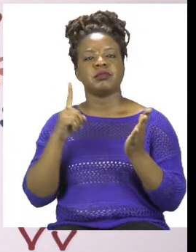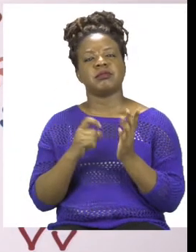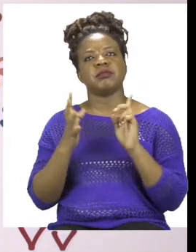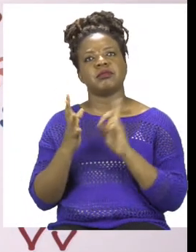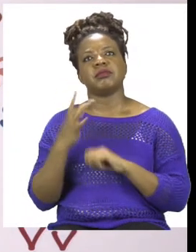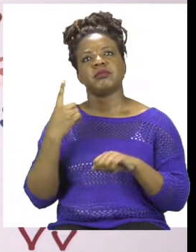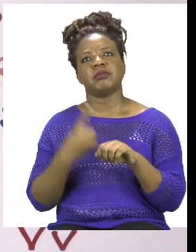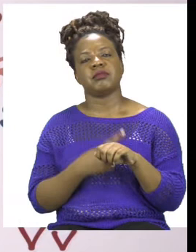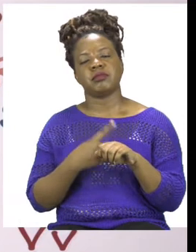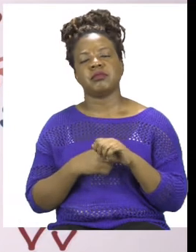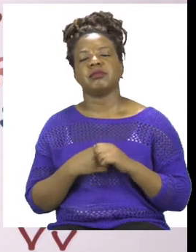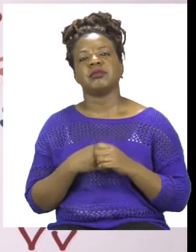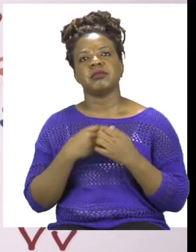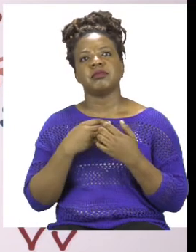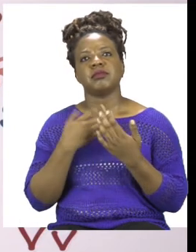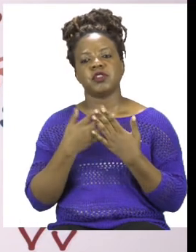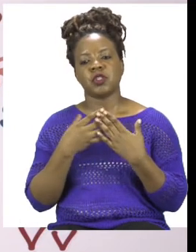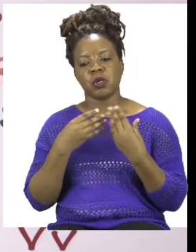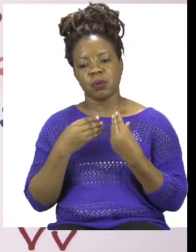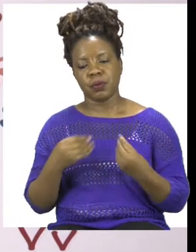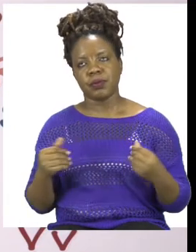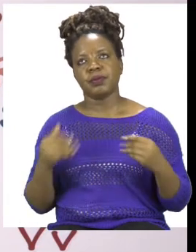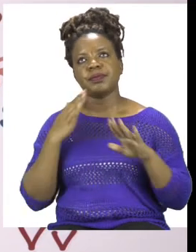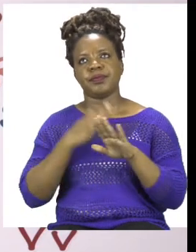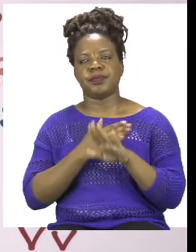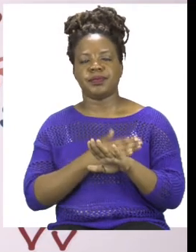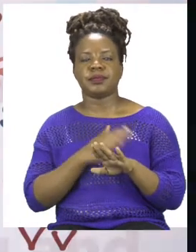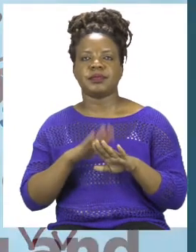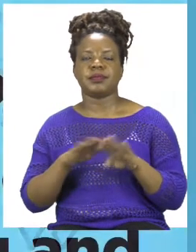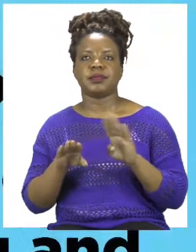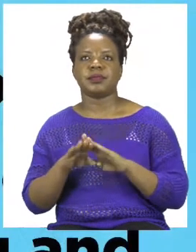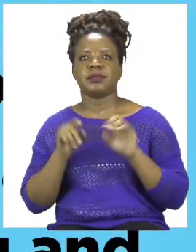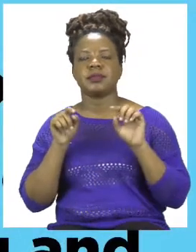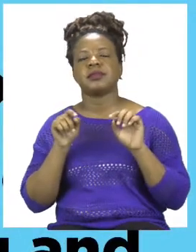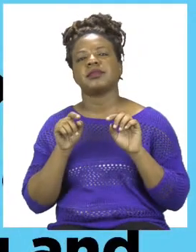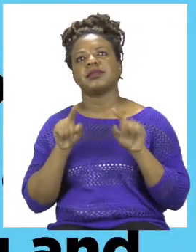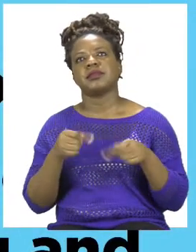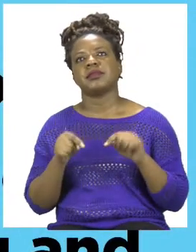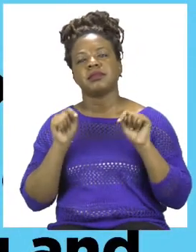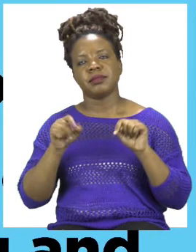Make sure your hands are dry before you touch anything else. For today's lesson we will be talking about